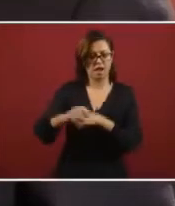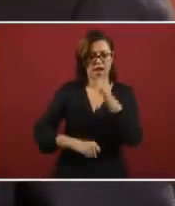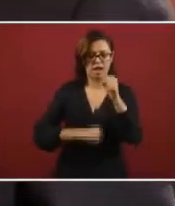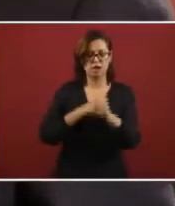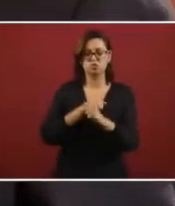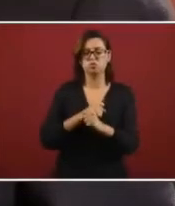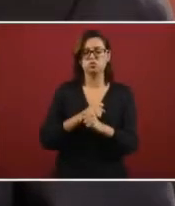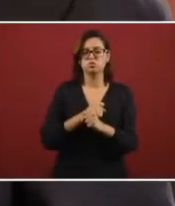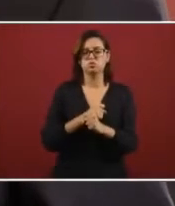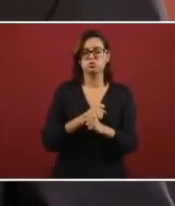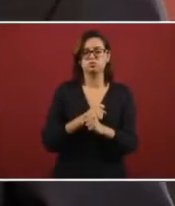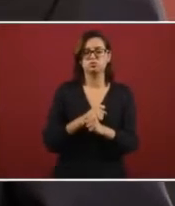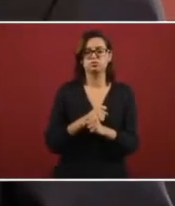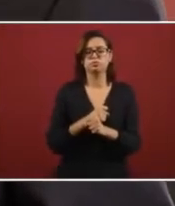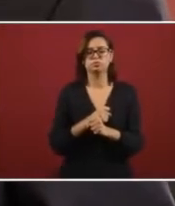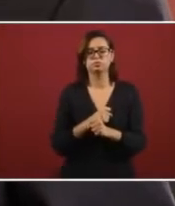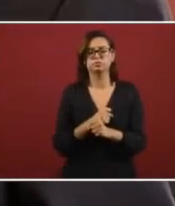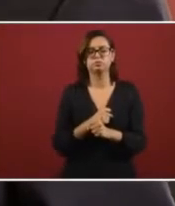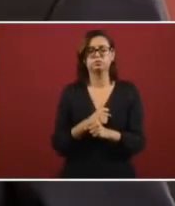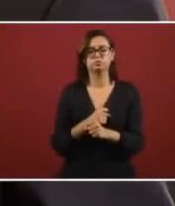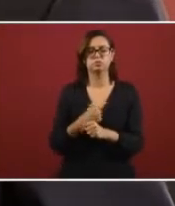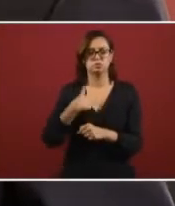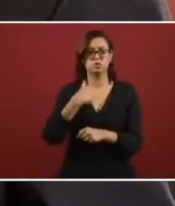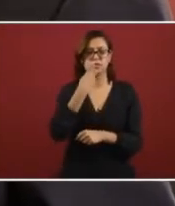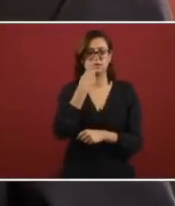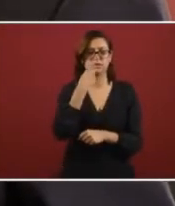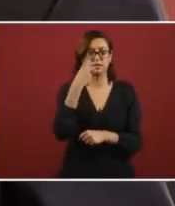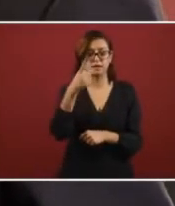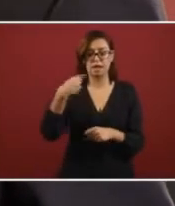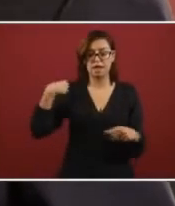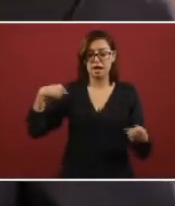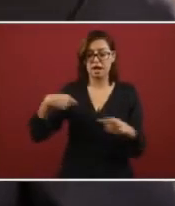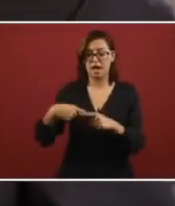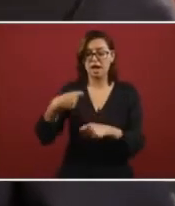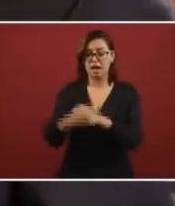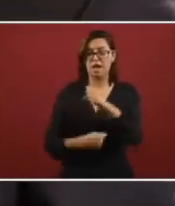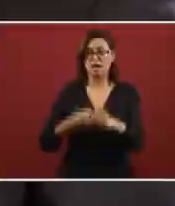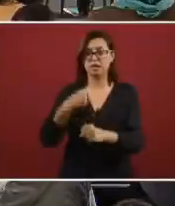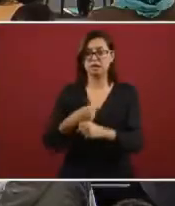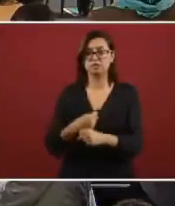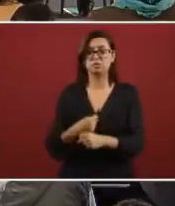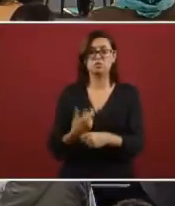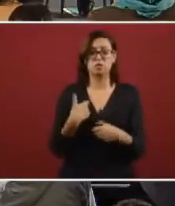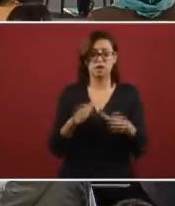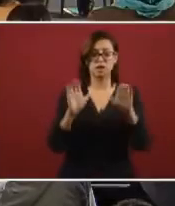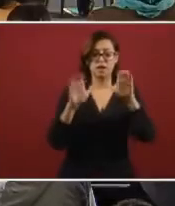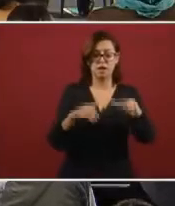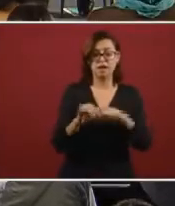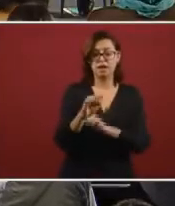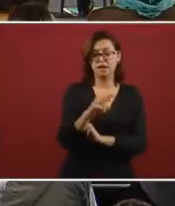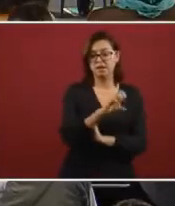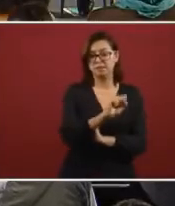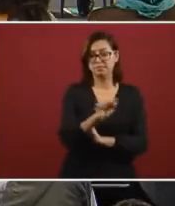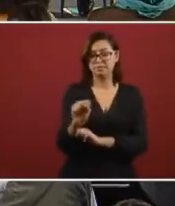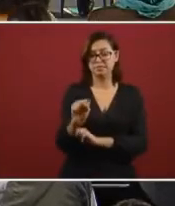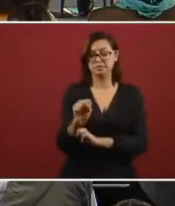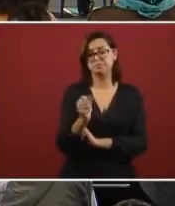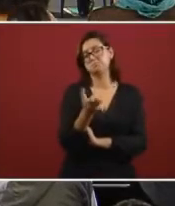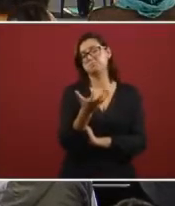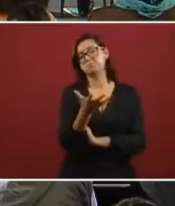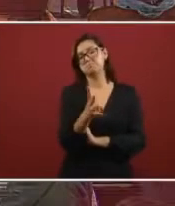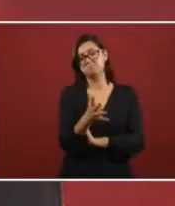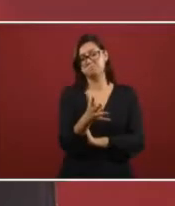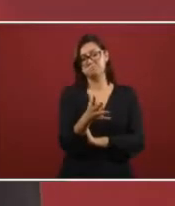this year what I was commenting was that this year the people that are in